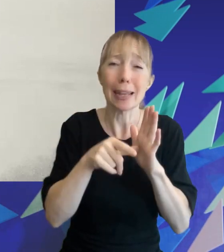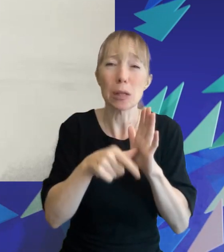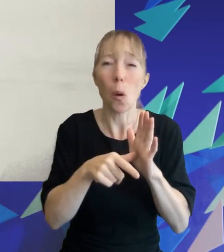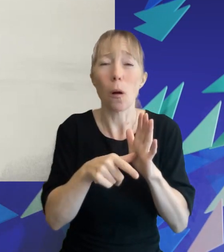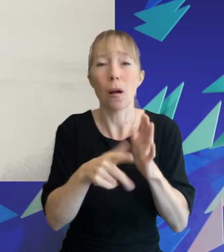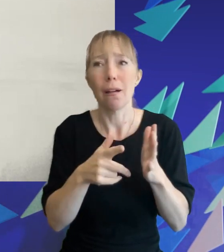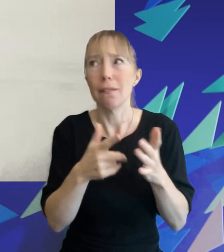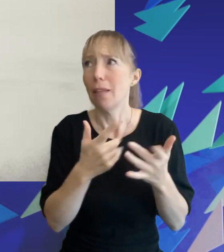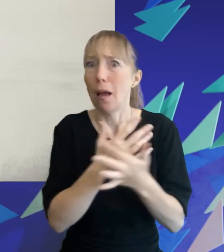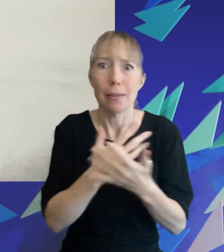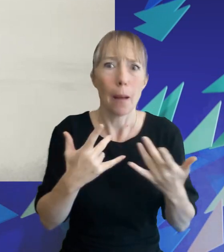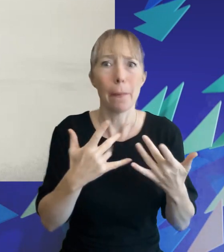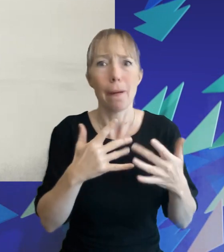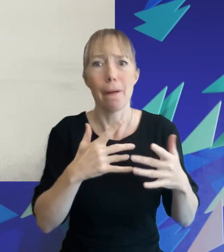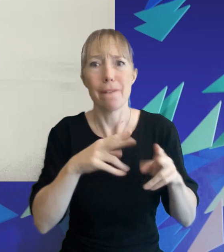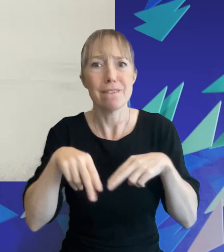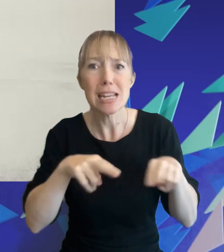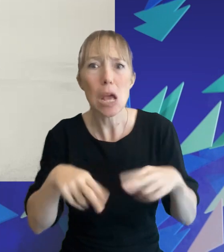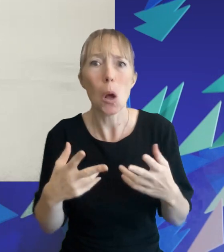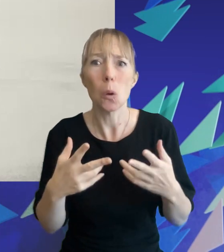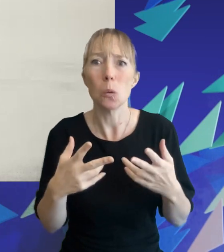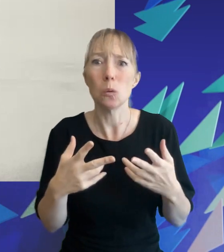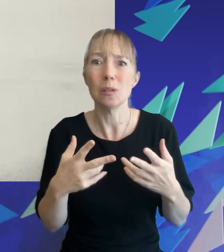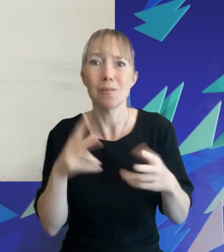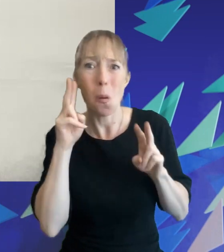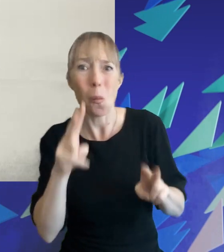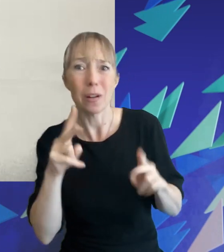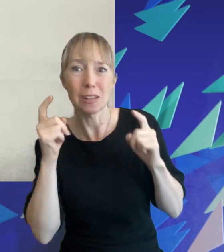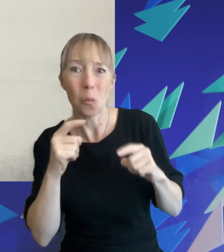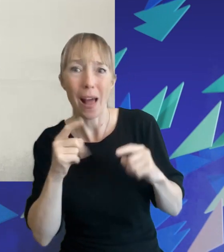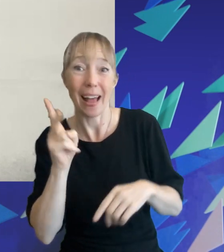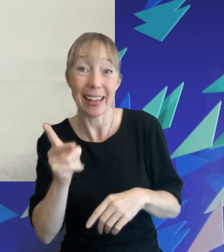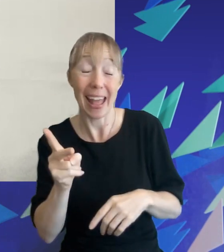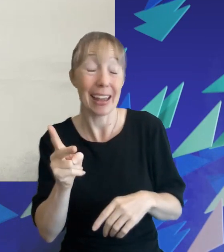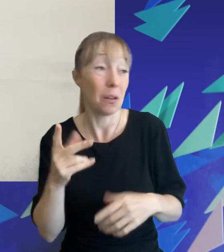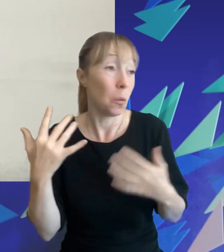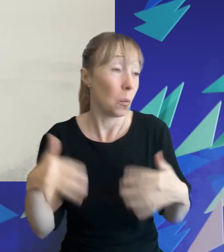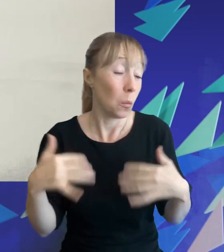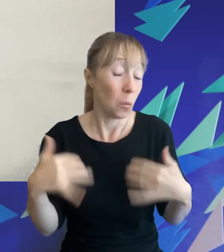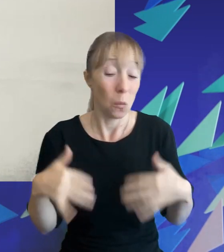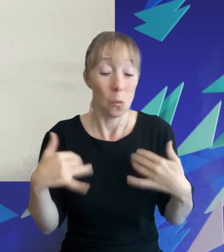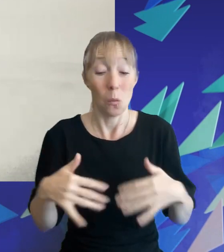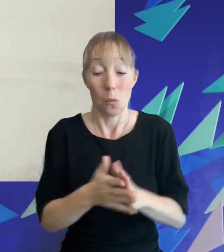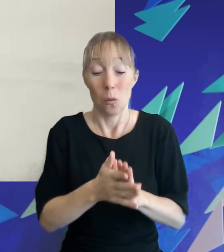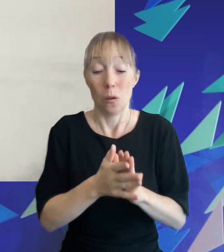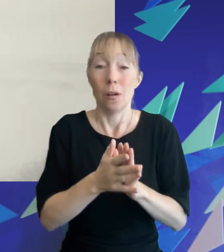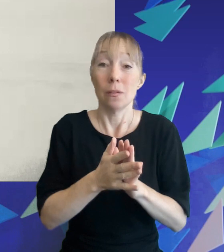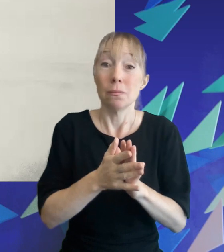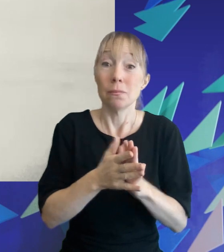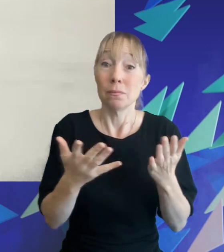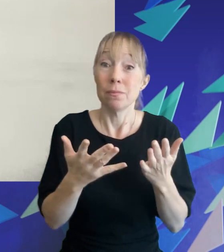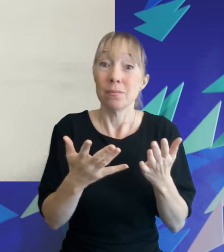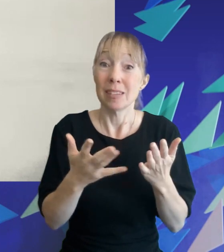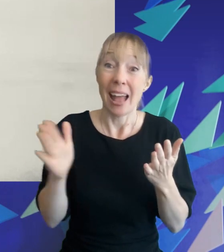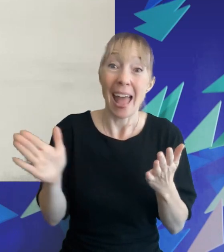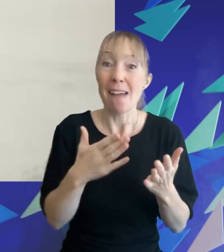of videos the amount of people that are all of a sudden watching twilight again is massive and it's because that's what everyone had so